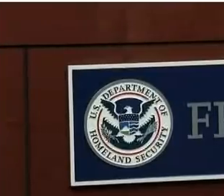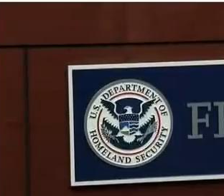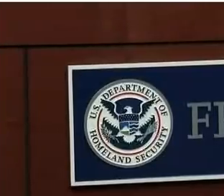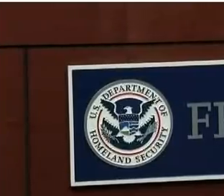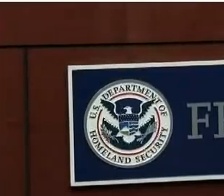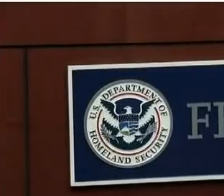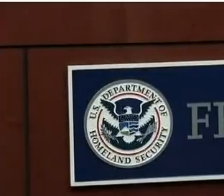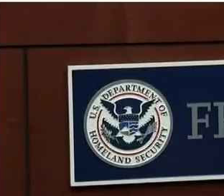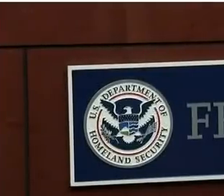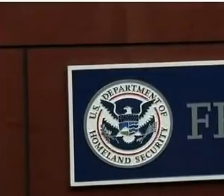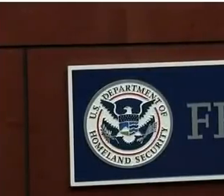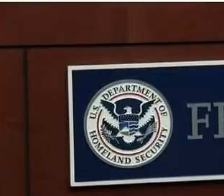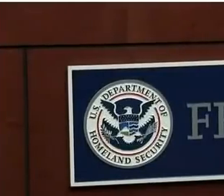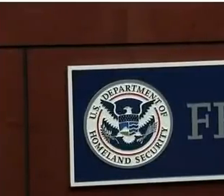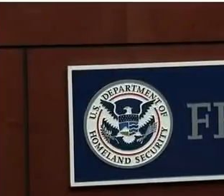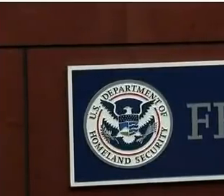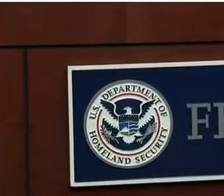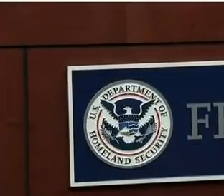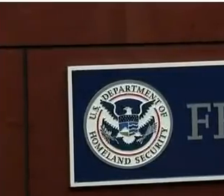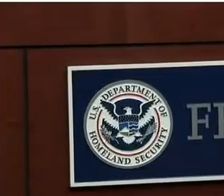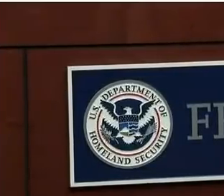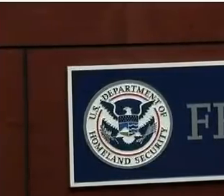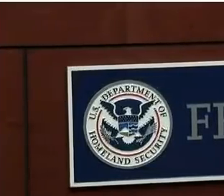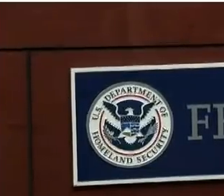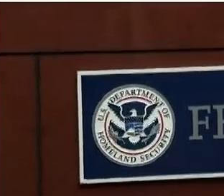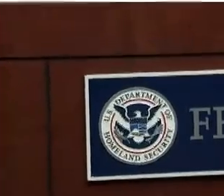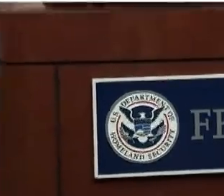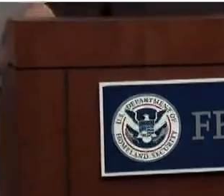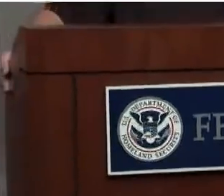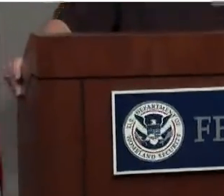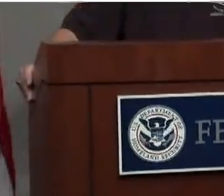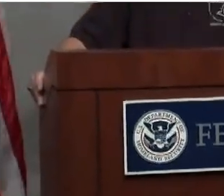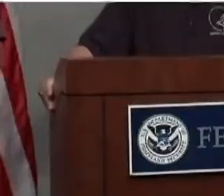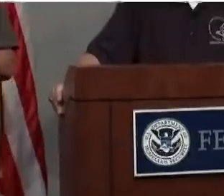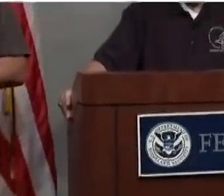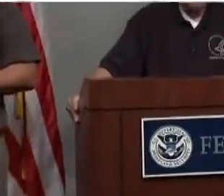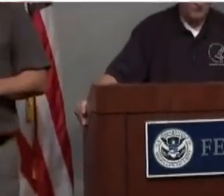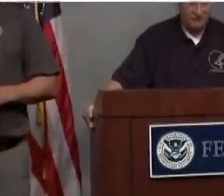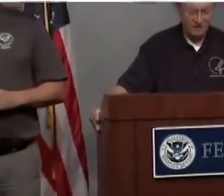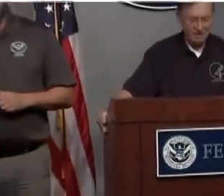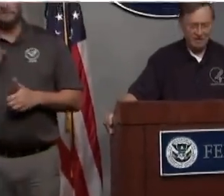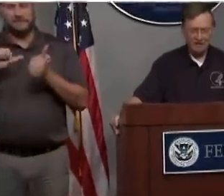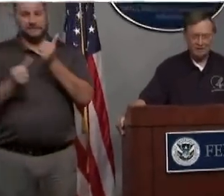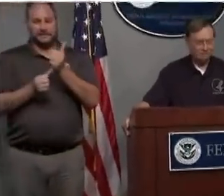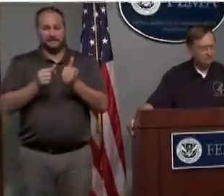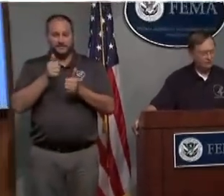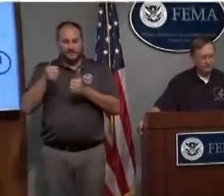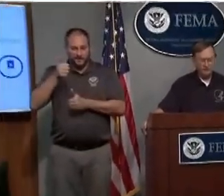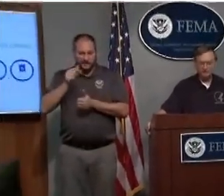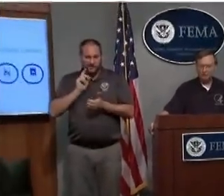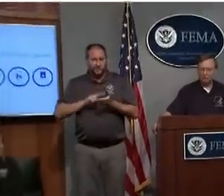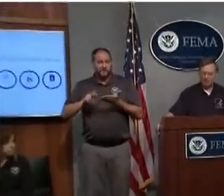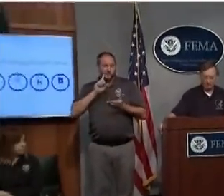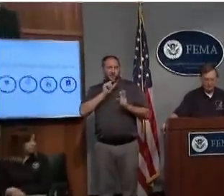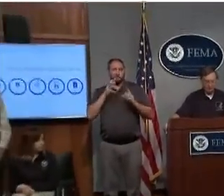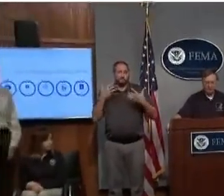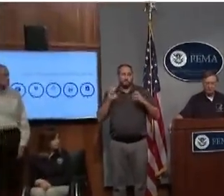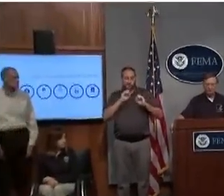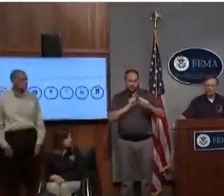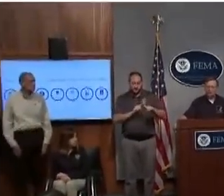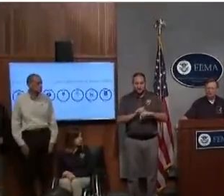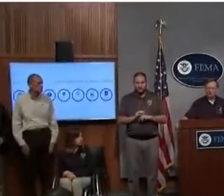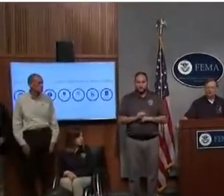I'm Dr. Bob Cadillac with the Health and Human Services. I'm the Assistant Secretary for Preparedness and Response. To Jeff's point,